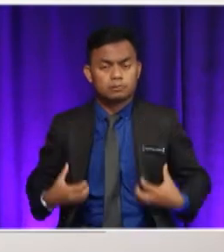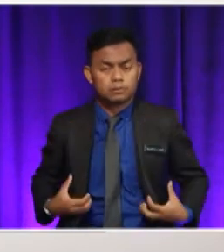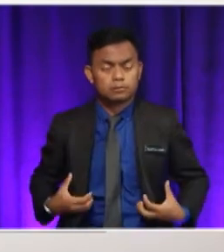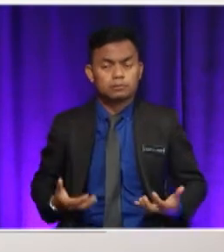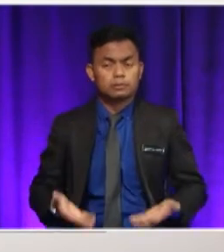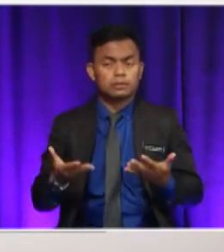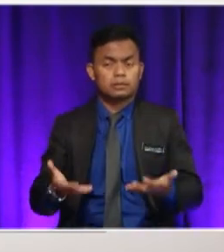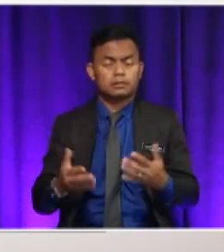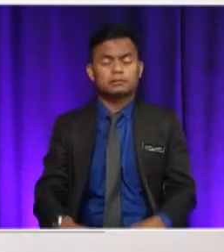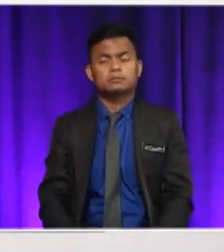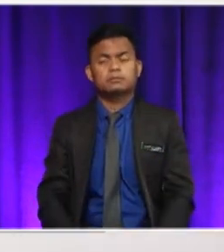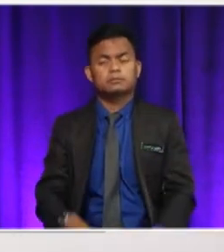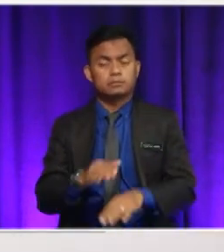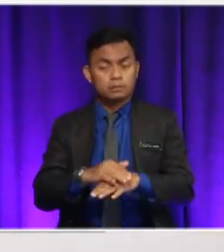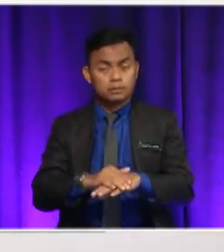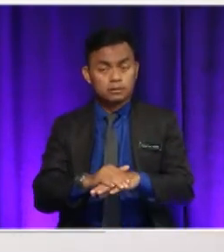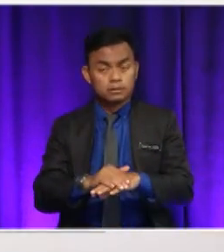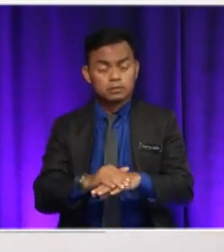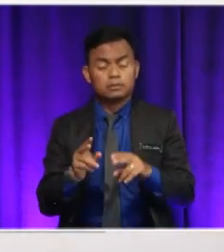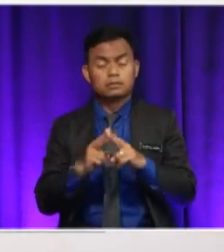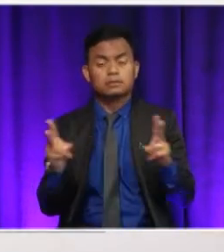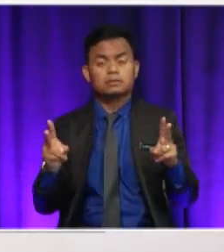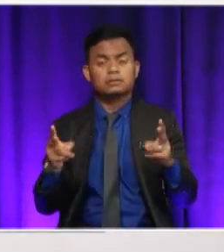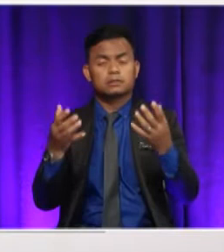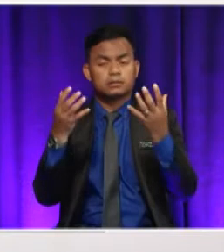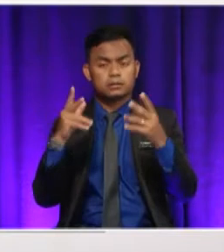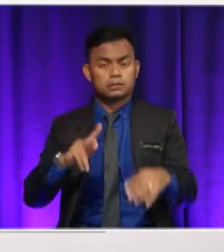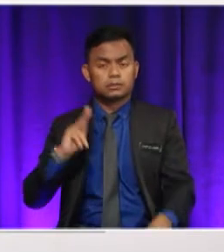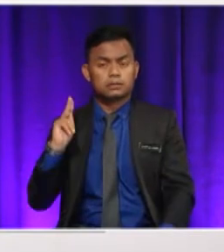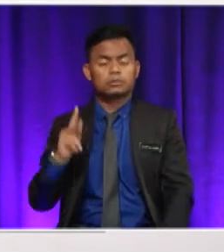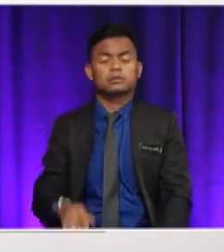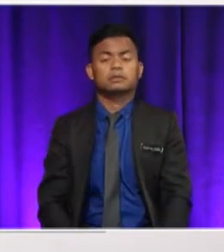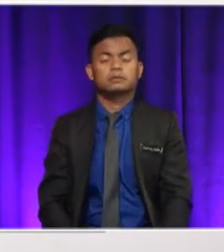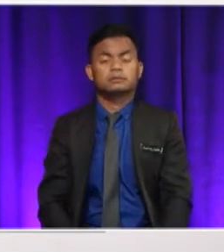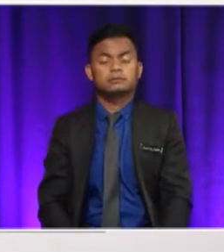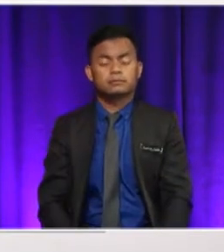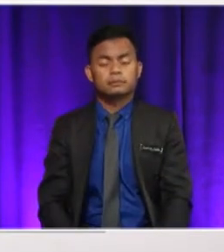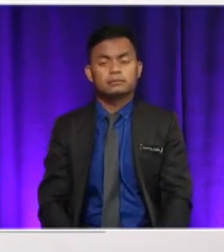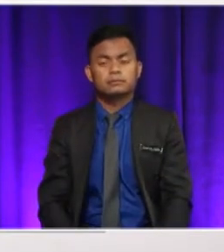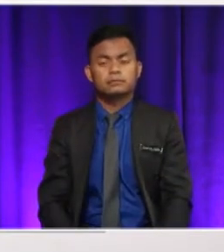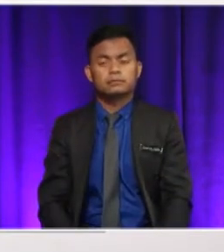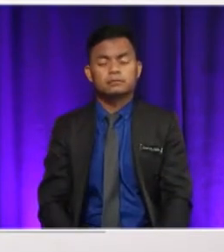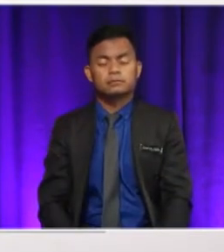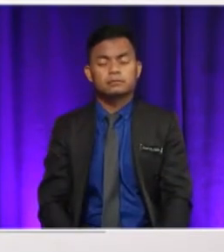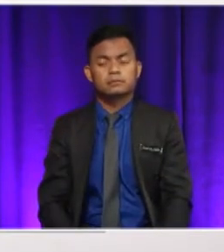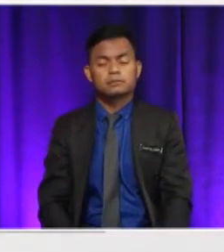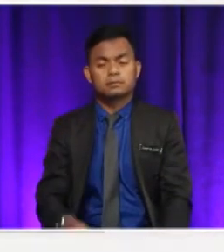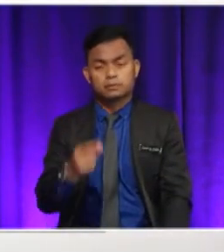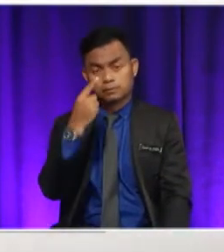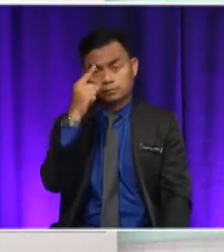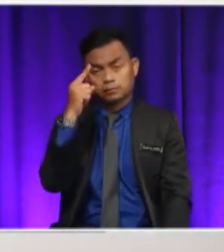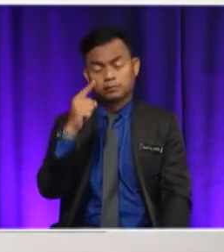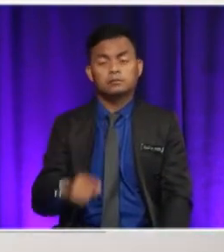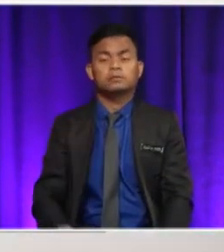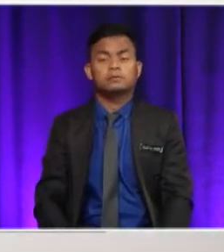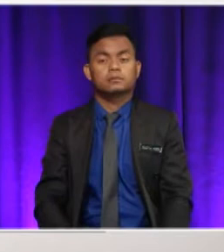lot of strength. A lot of this week was batteries for his satellite video phone and laptop, which he used to write a blog of his